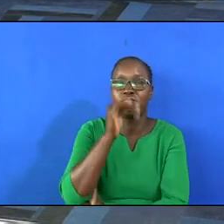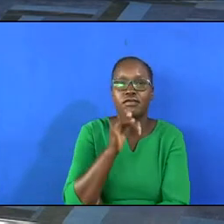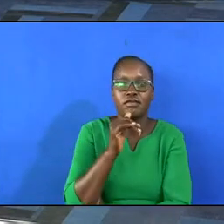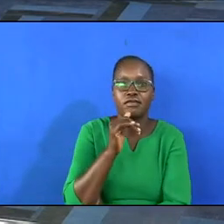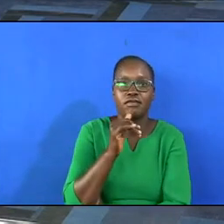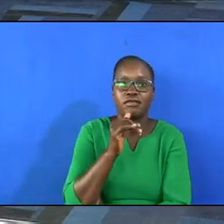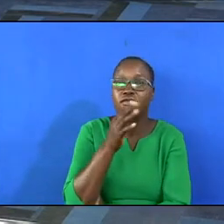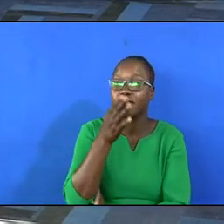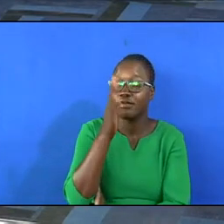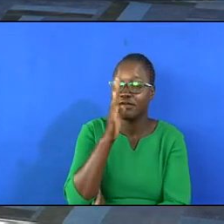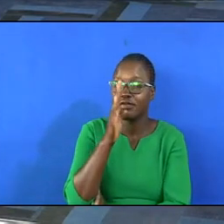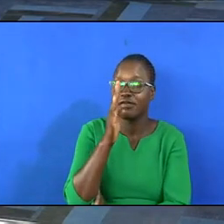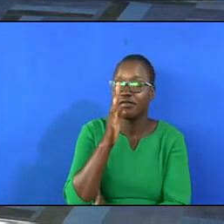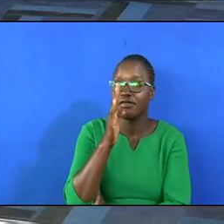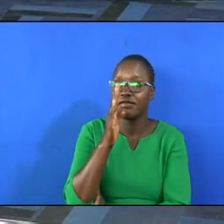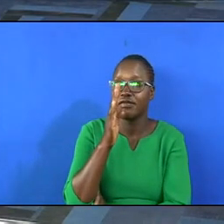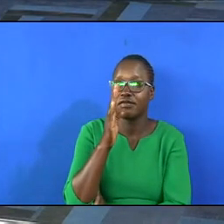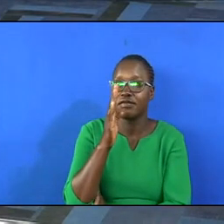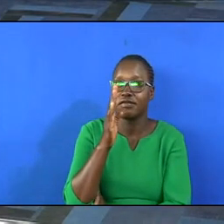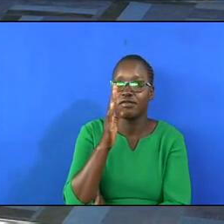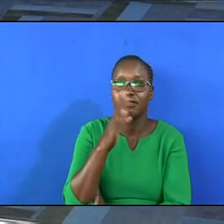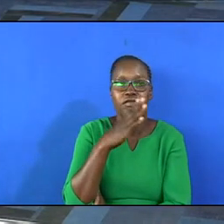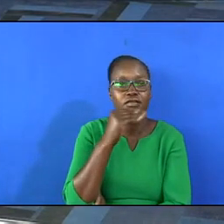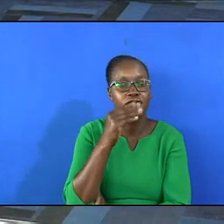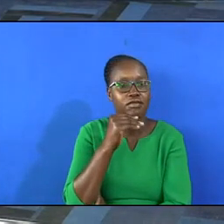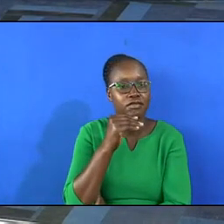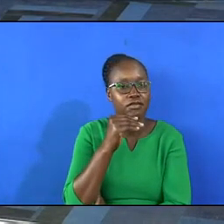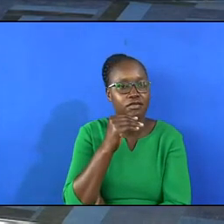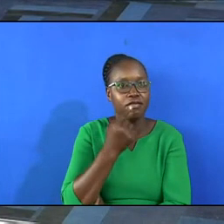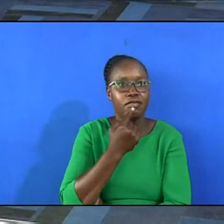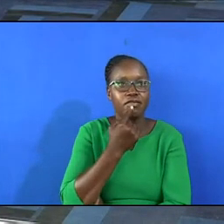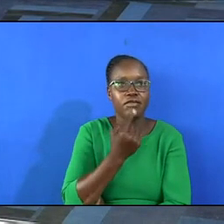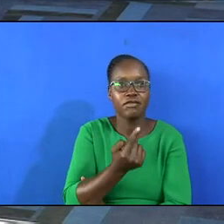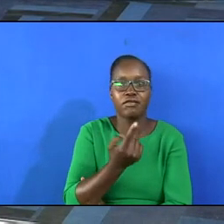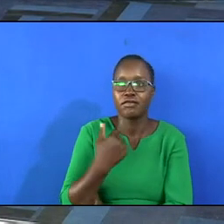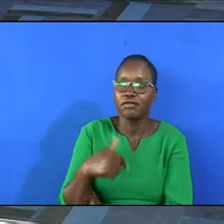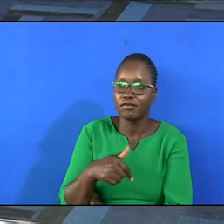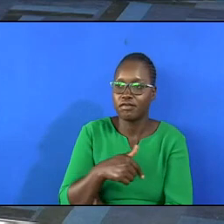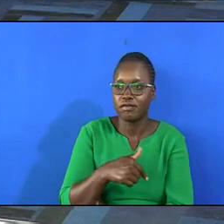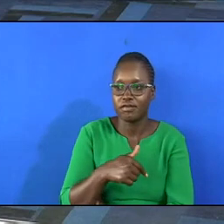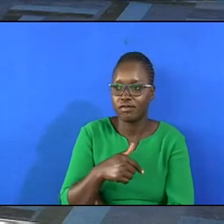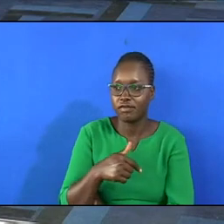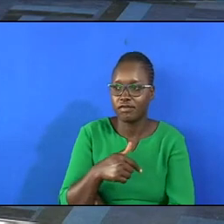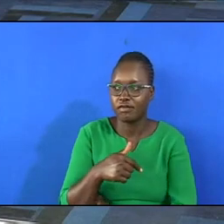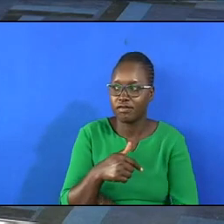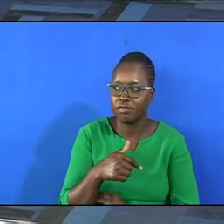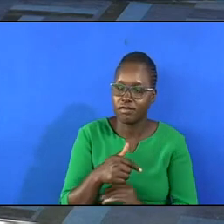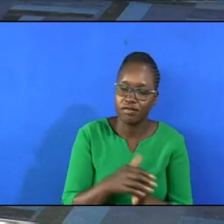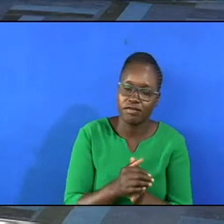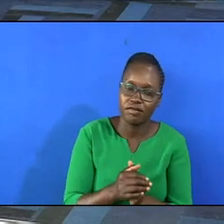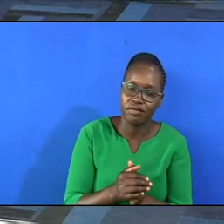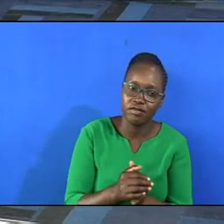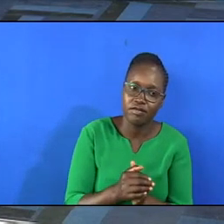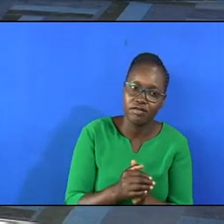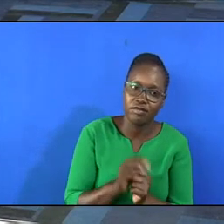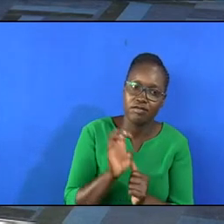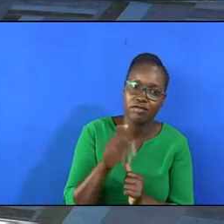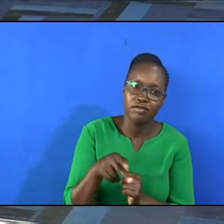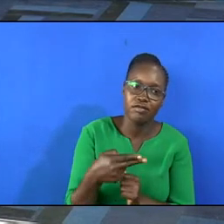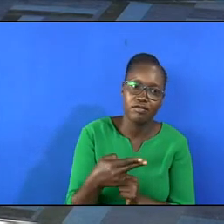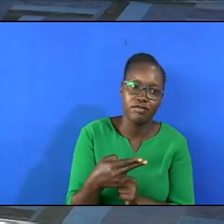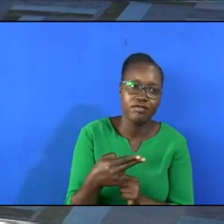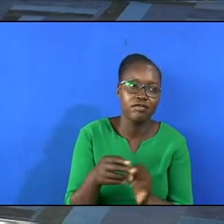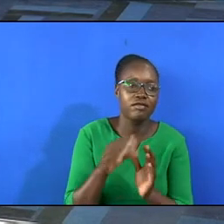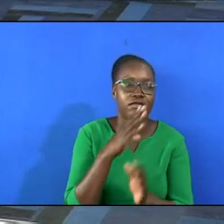a God who is commanding us when you look at Ephesians he'll be